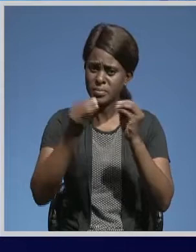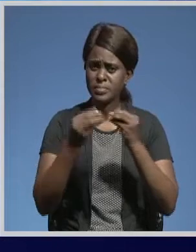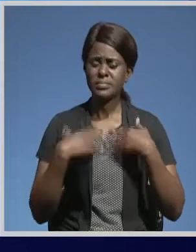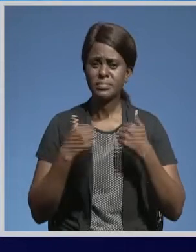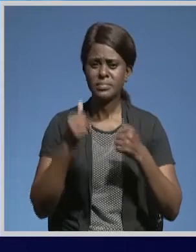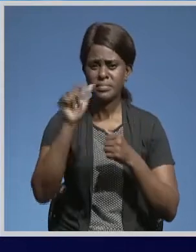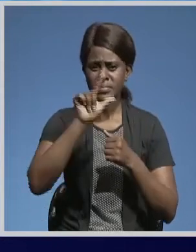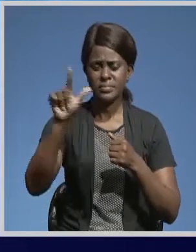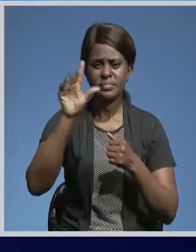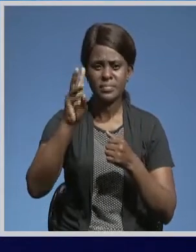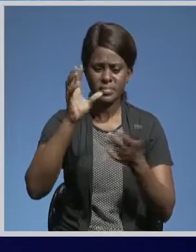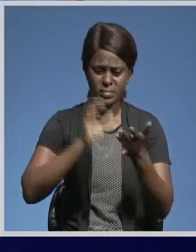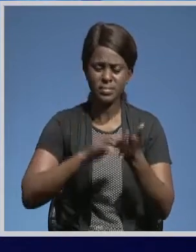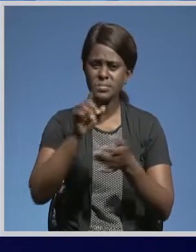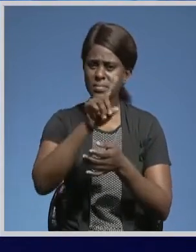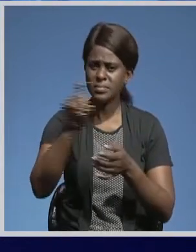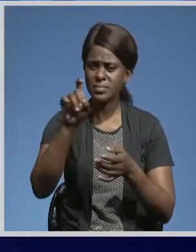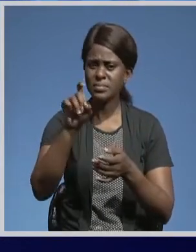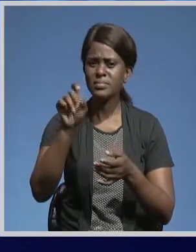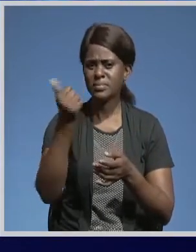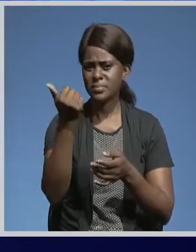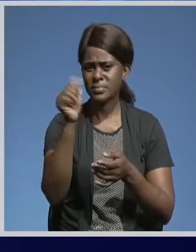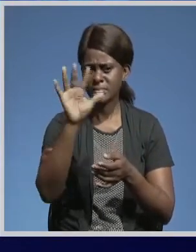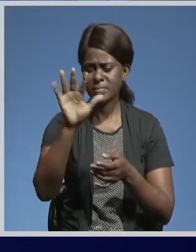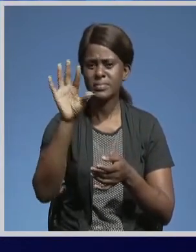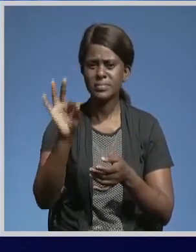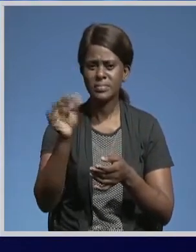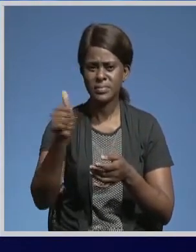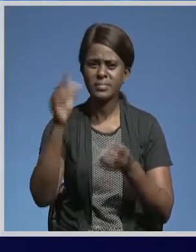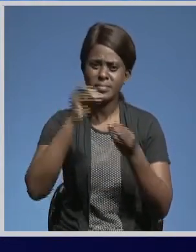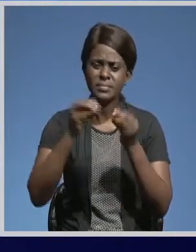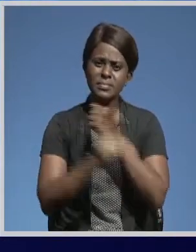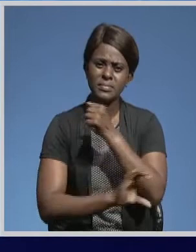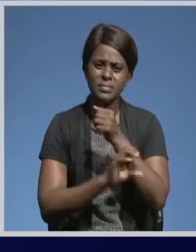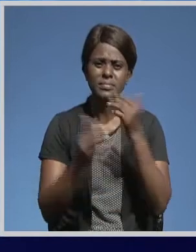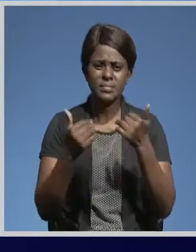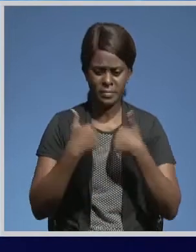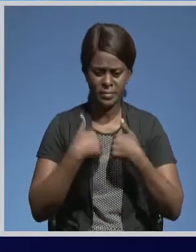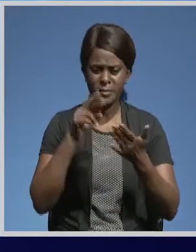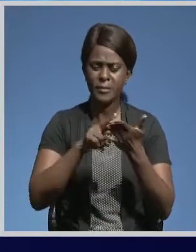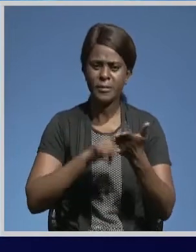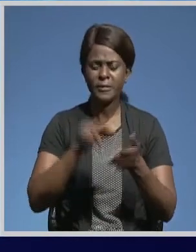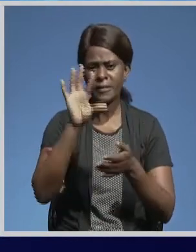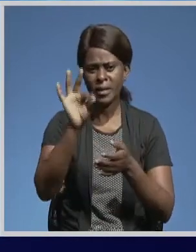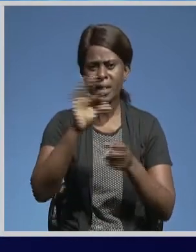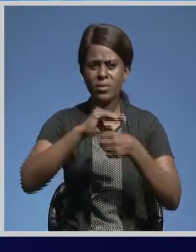to 26,159. He added that the country has recorded nine